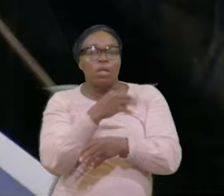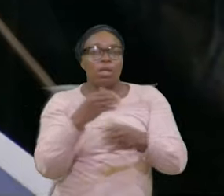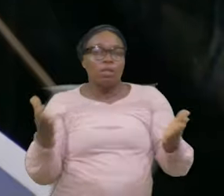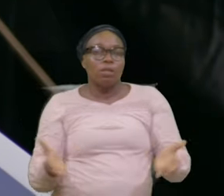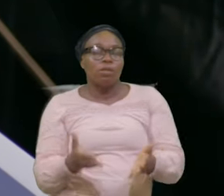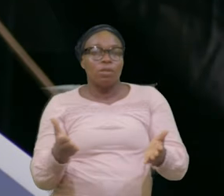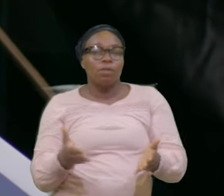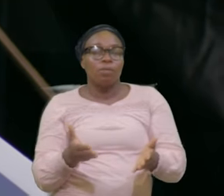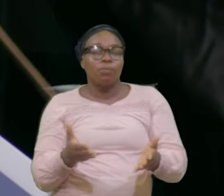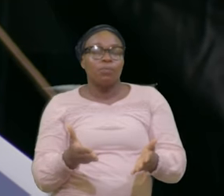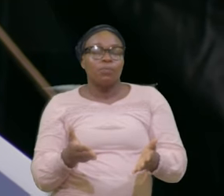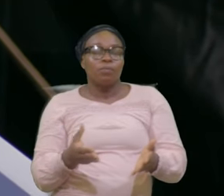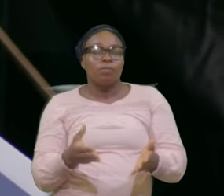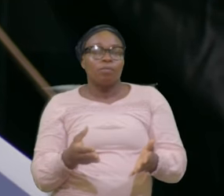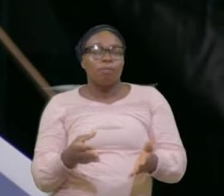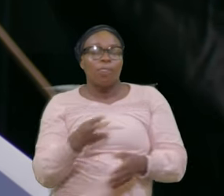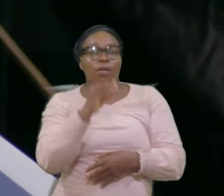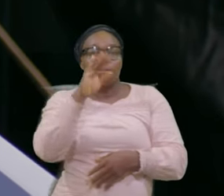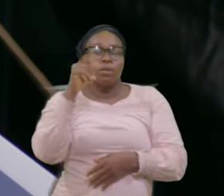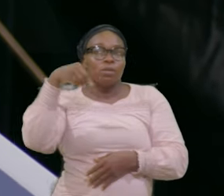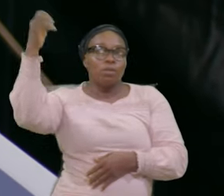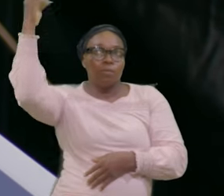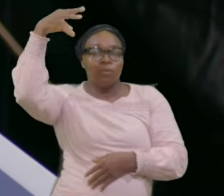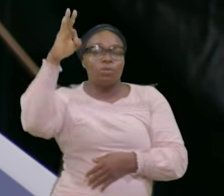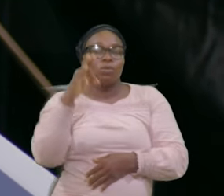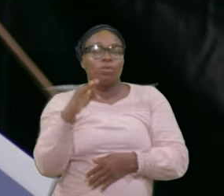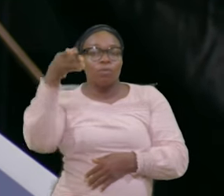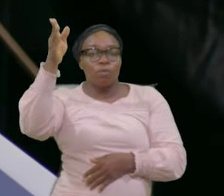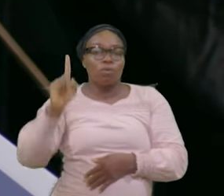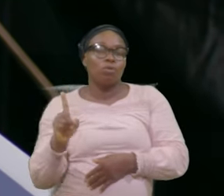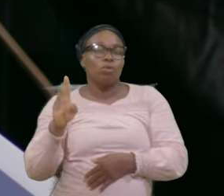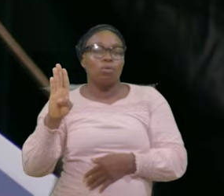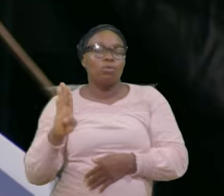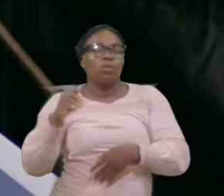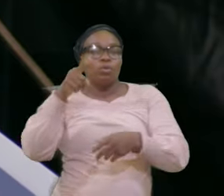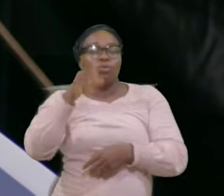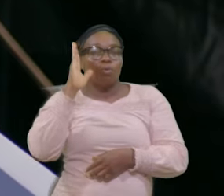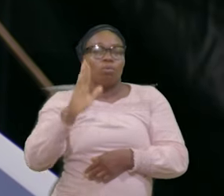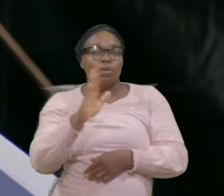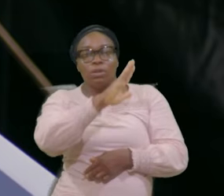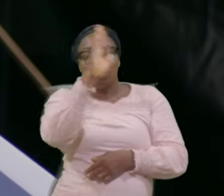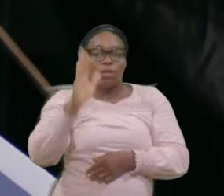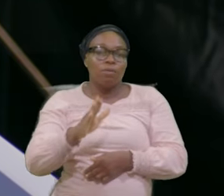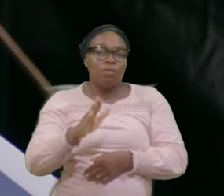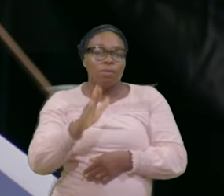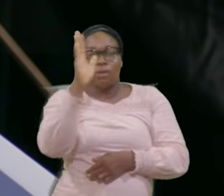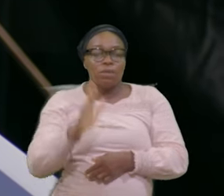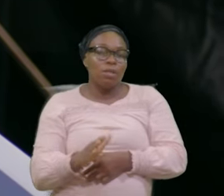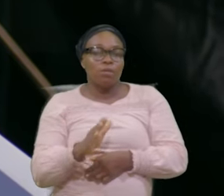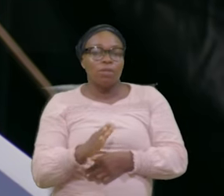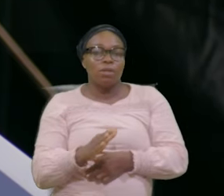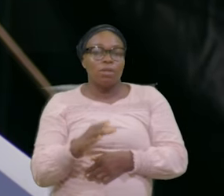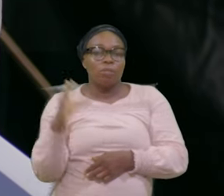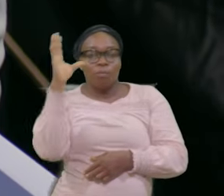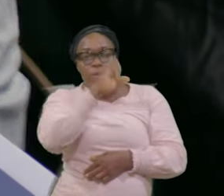You Are And By The Grace Of God You Will Rejoice You Will Never Never Have Experienced What You Are Going To Experience In Your